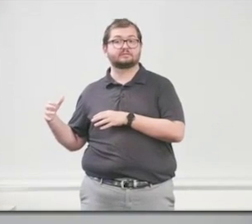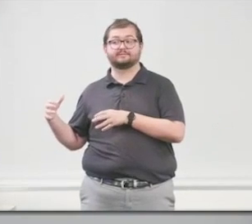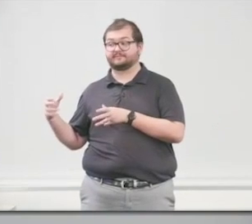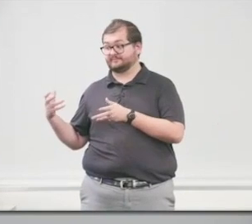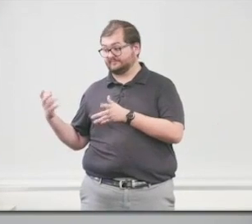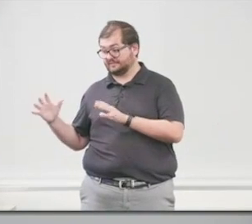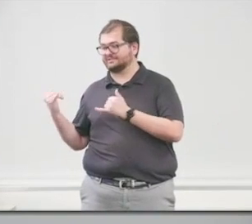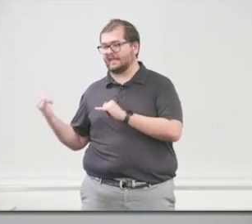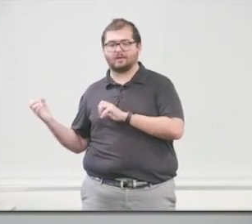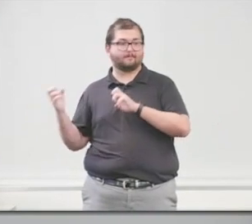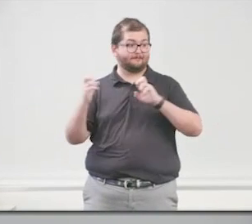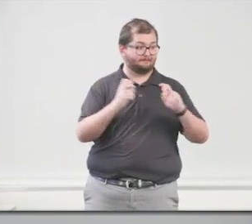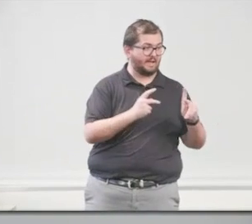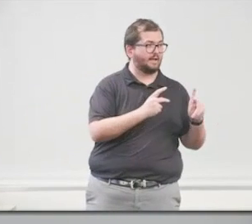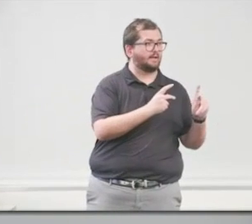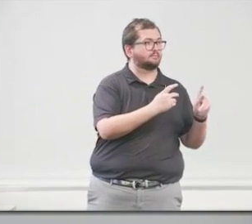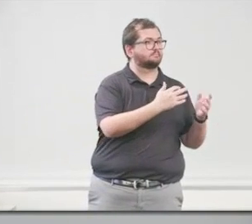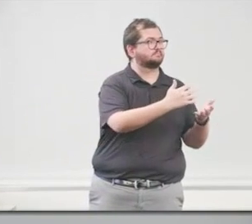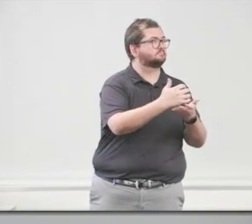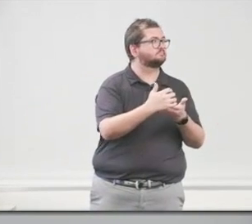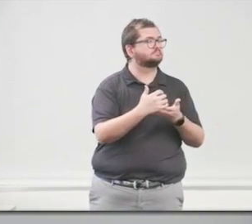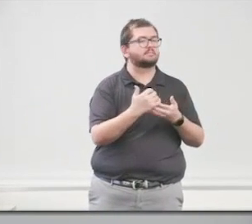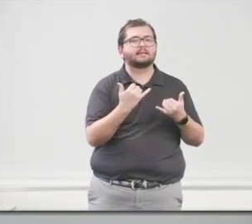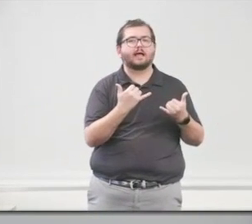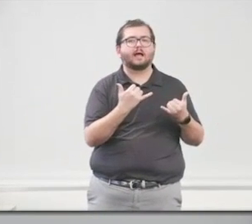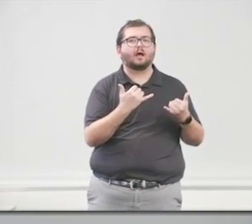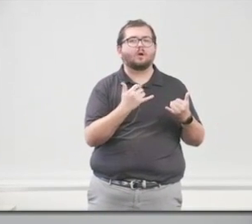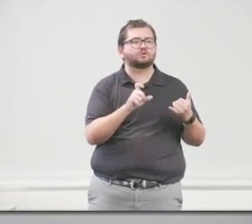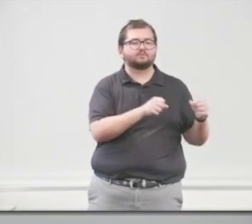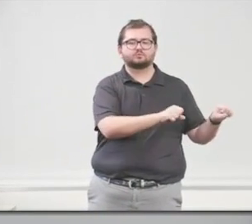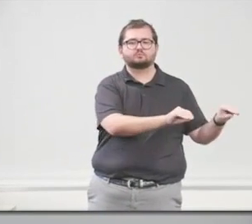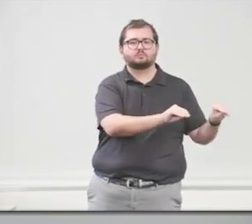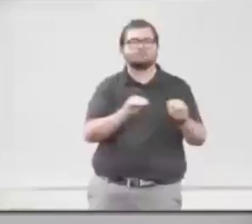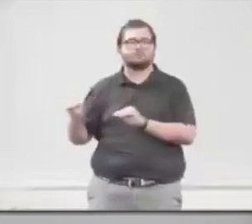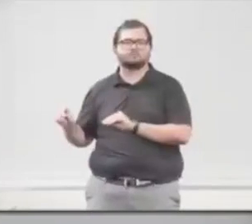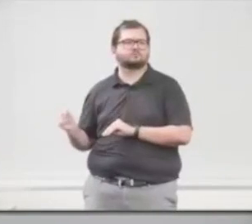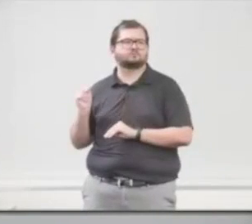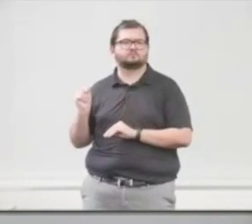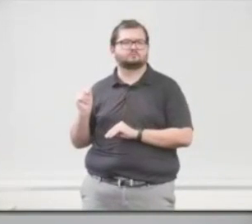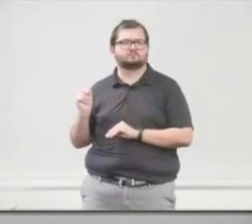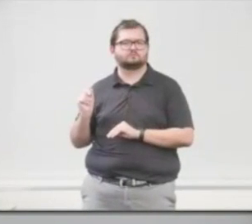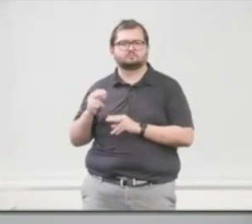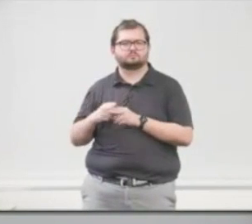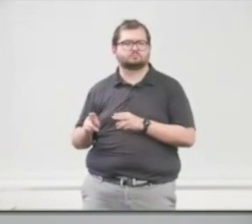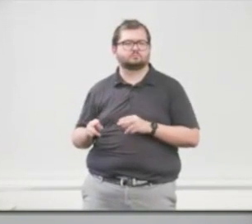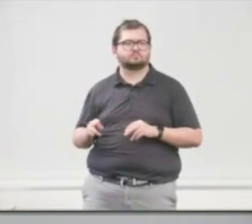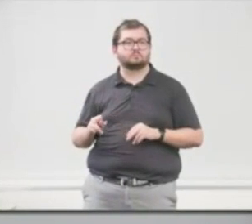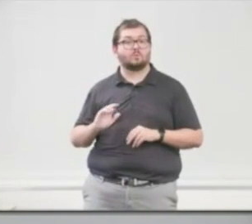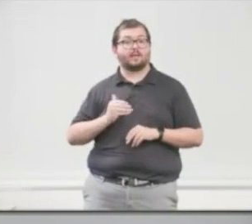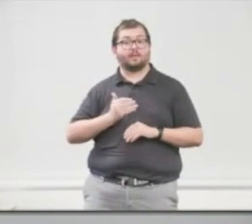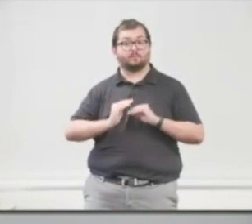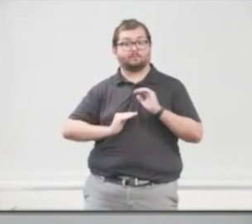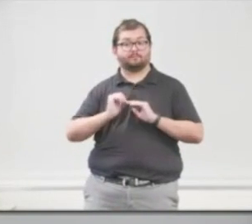have people come in. And I only have to get you from A to B. Our buildings have little elevator